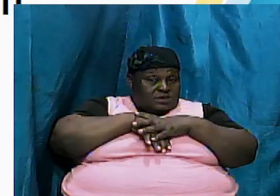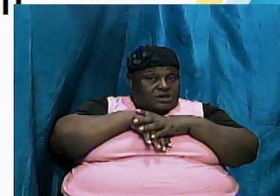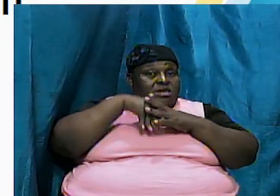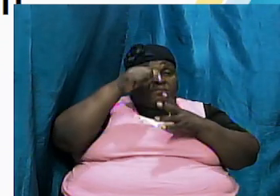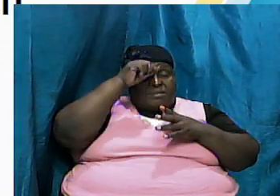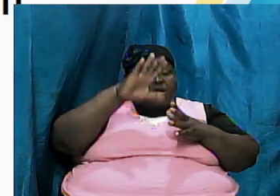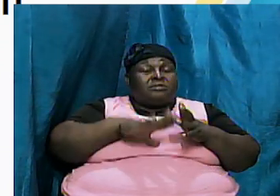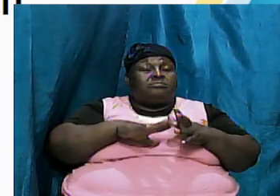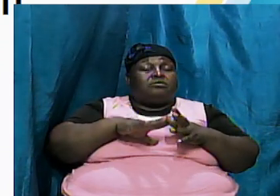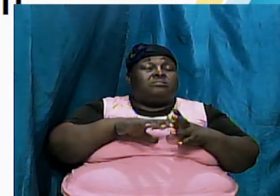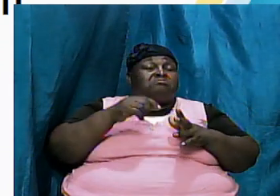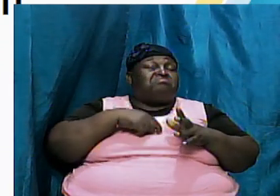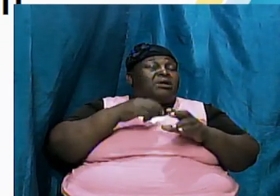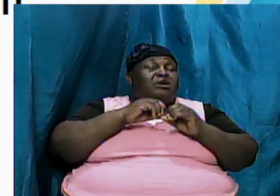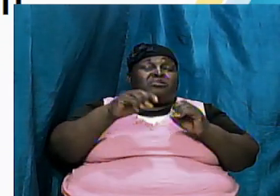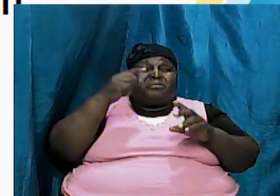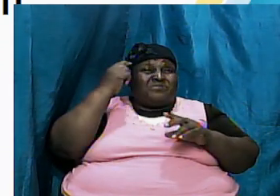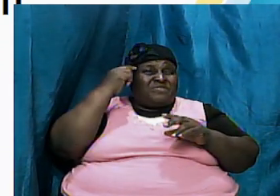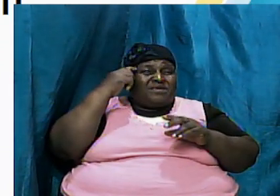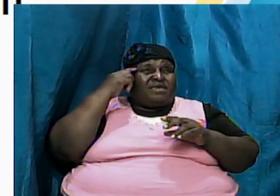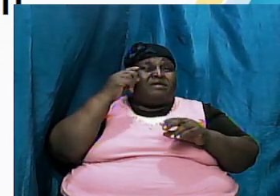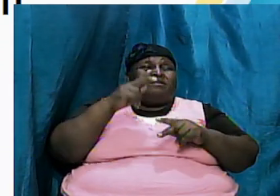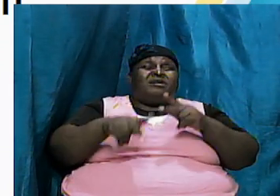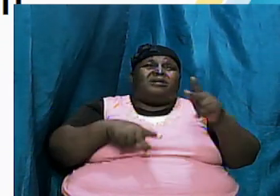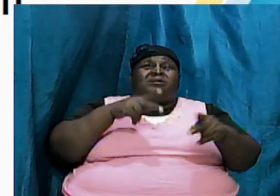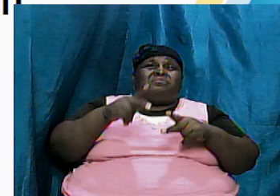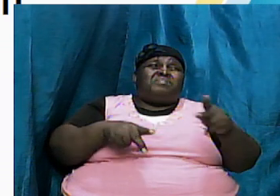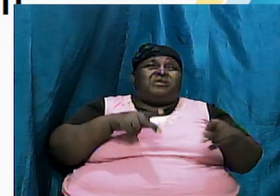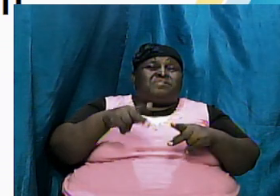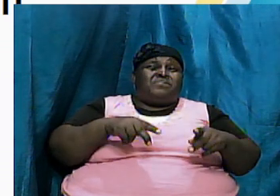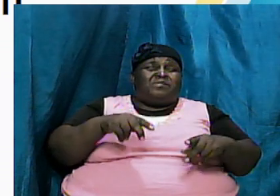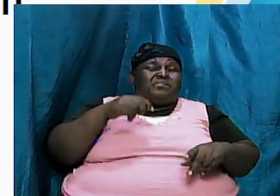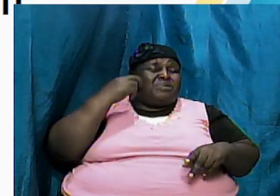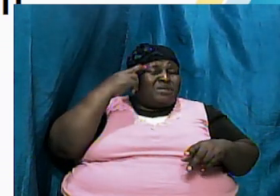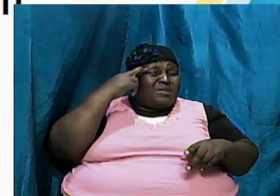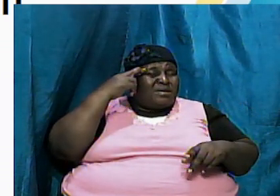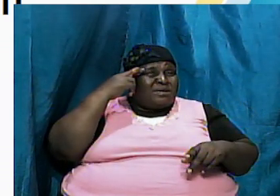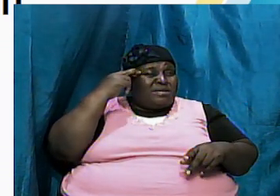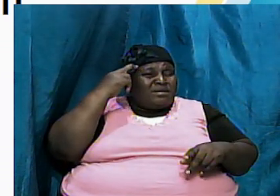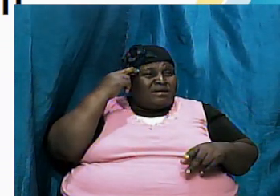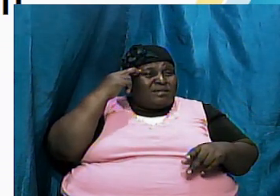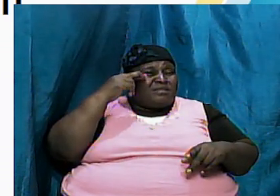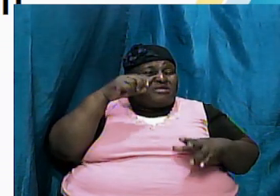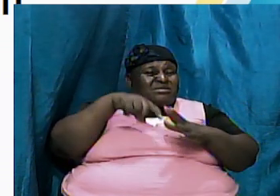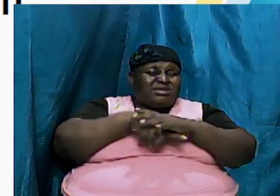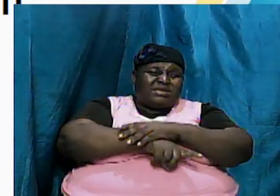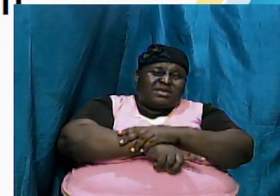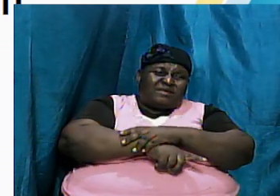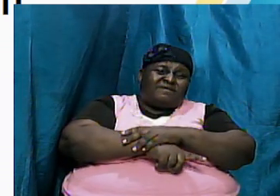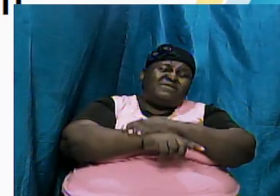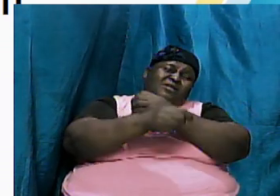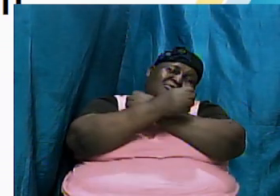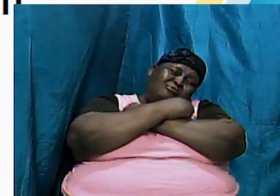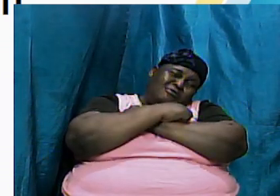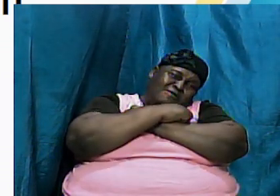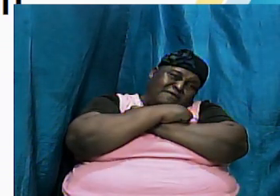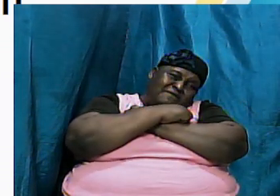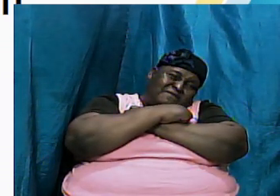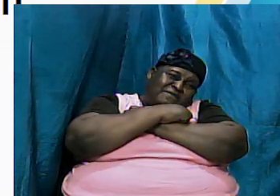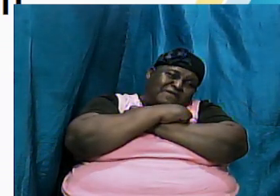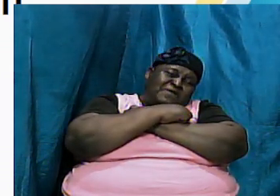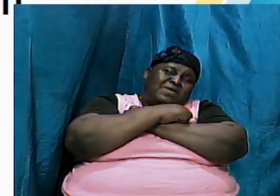recognize I don't think many of us realize the depths of the love and the